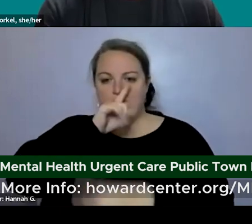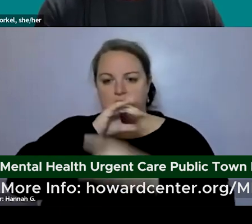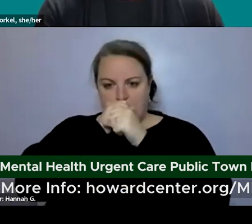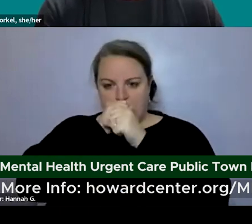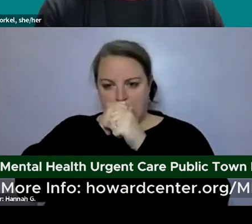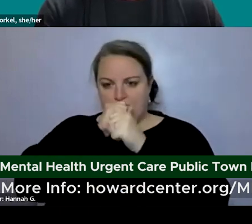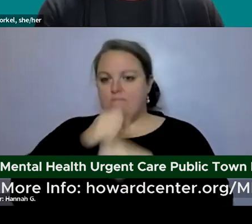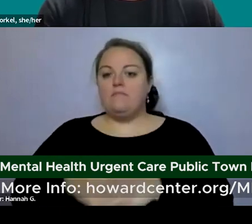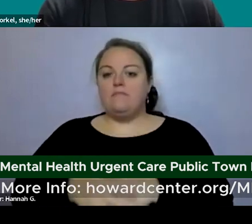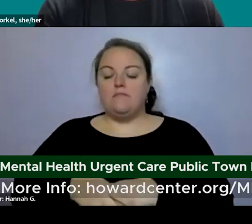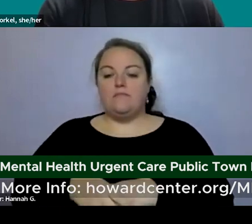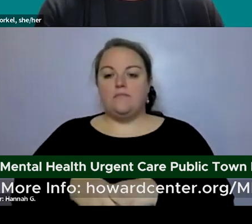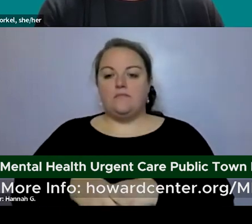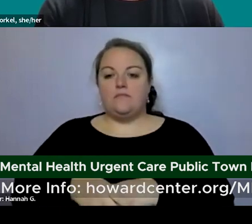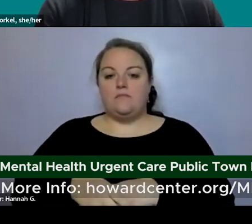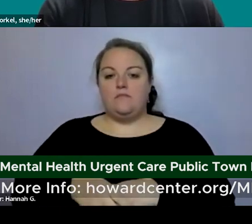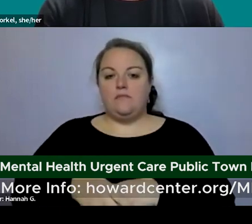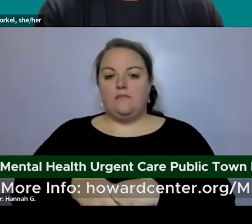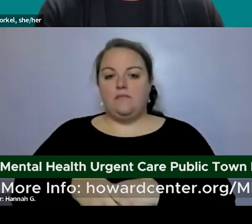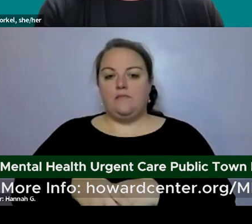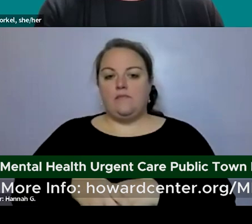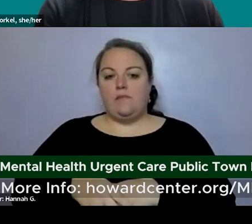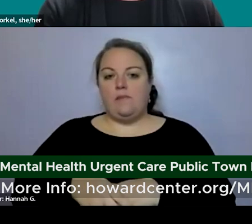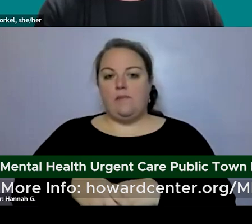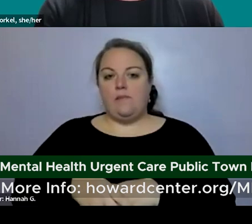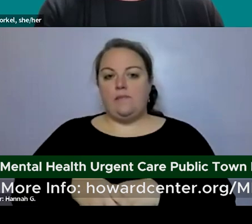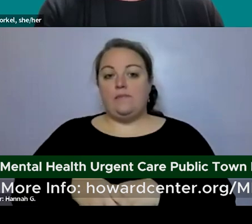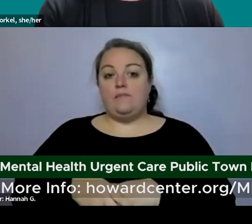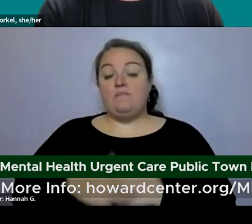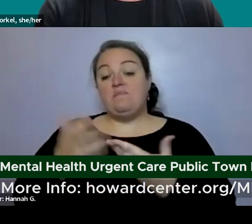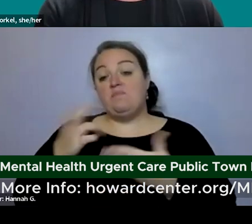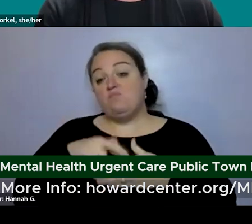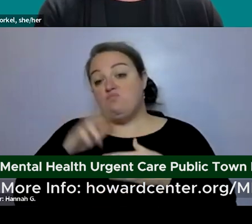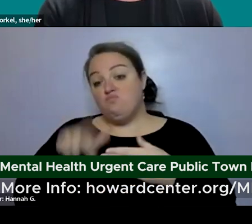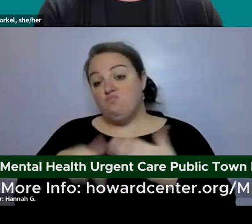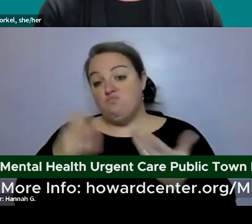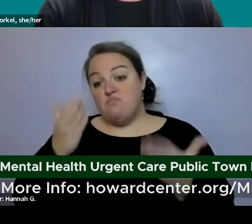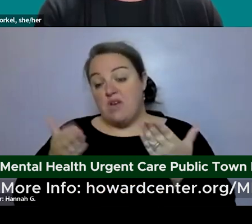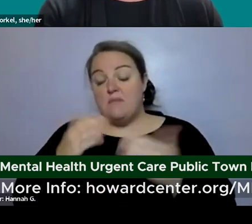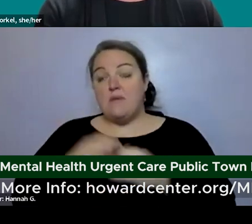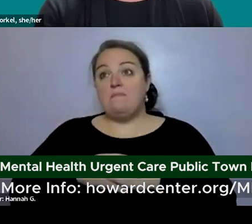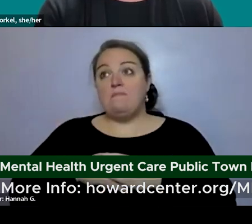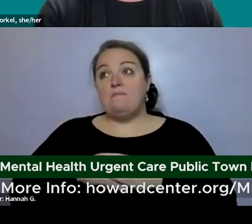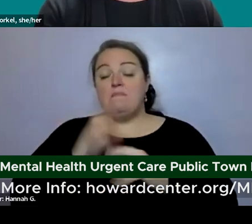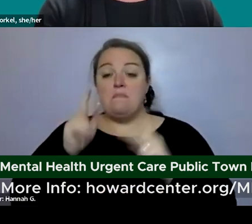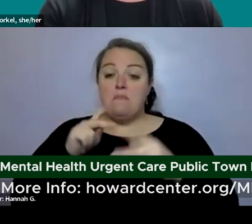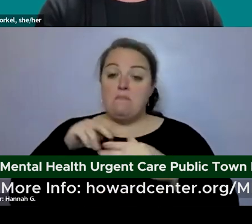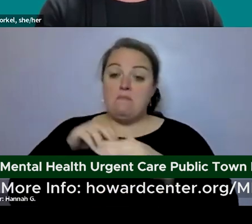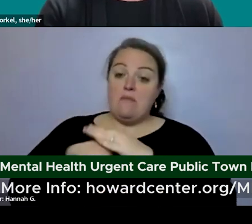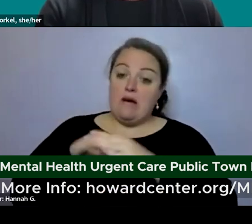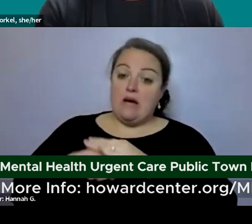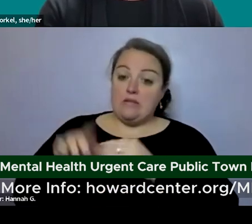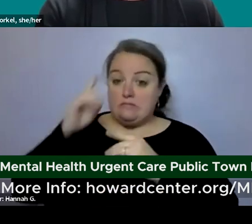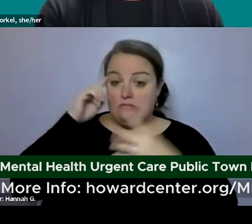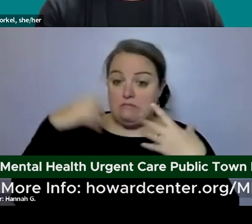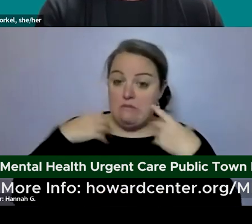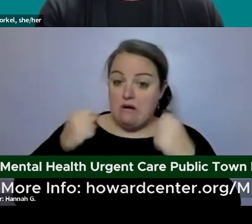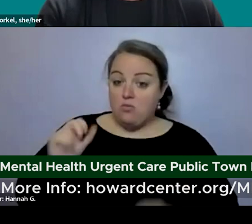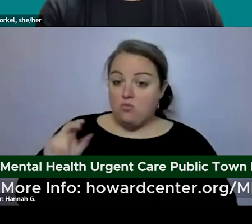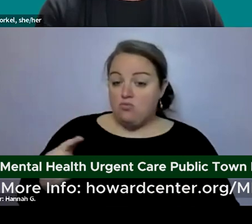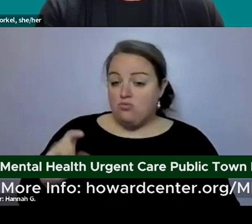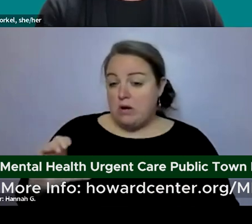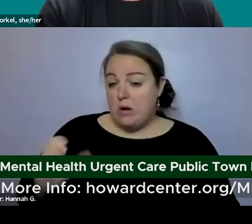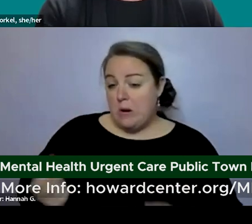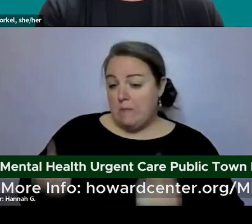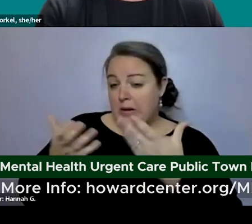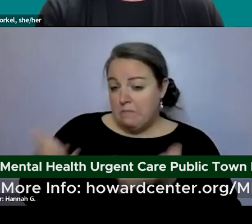and so some of the outcomes may be how many people are accessing mental health urgent care um